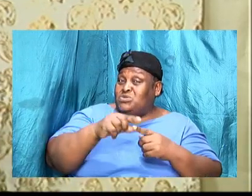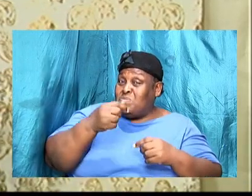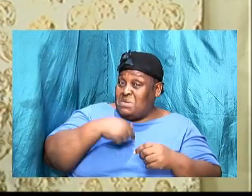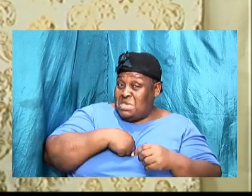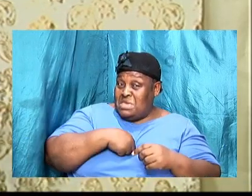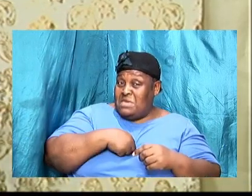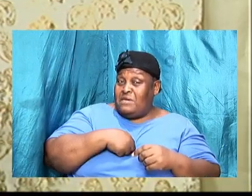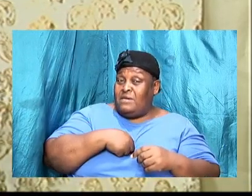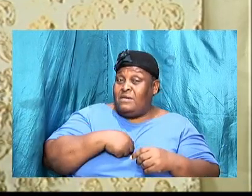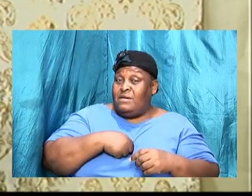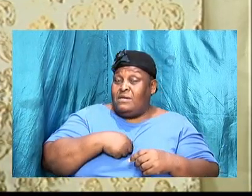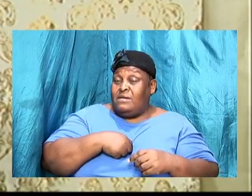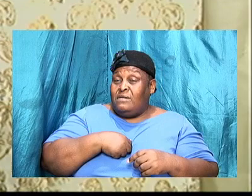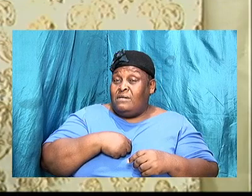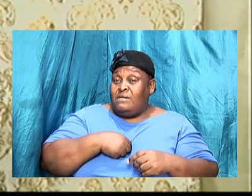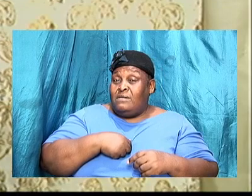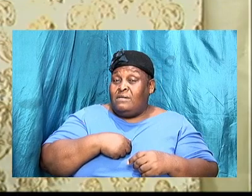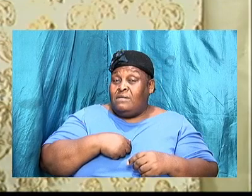move